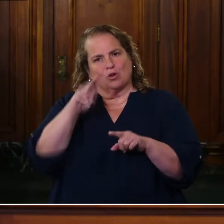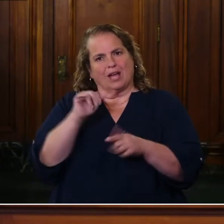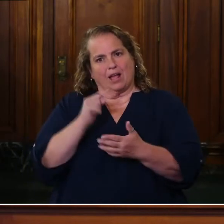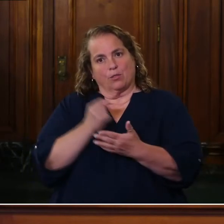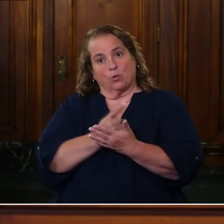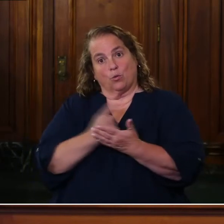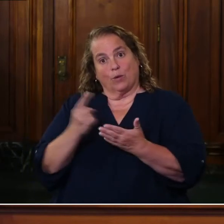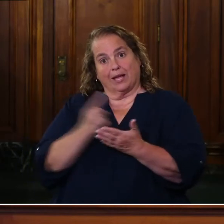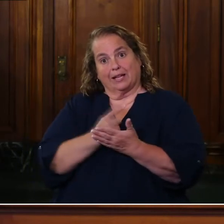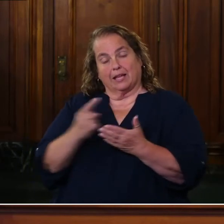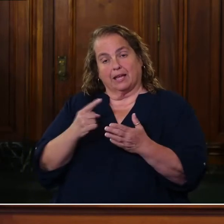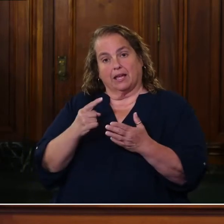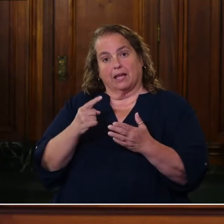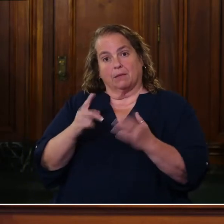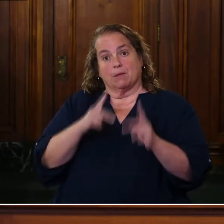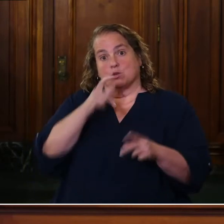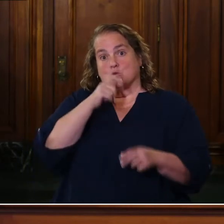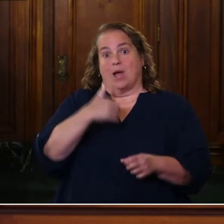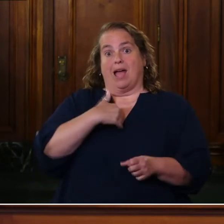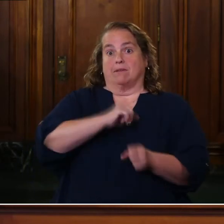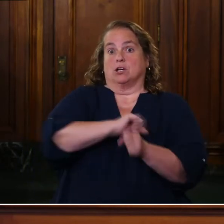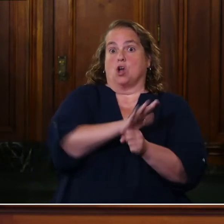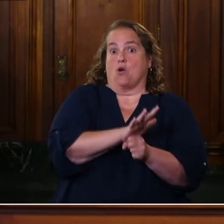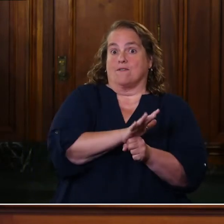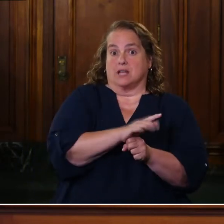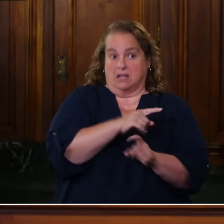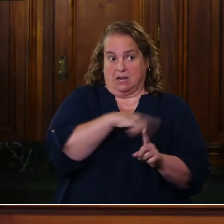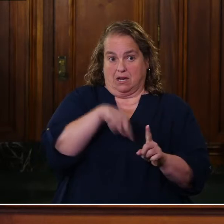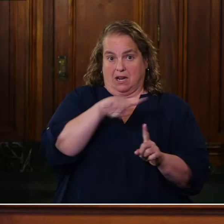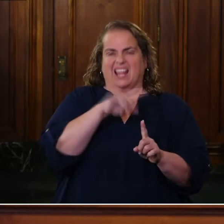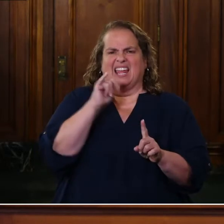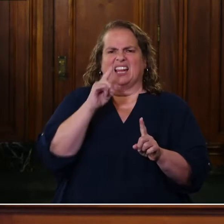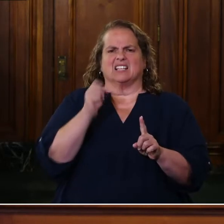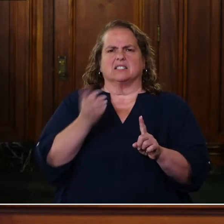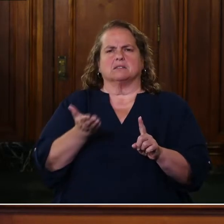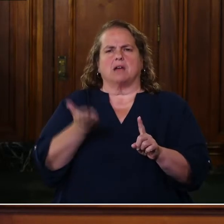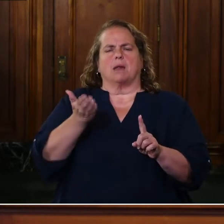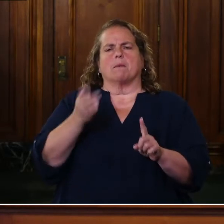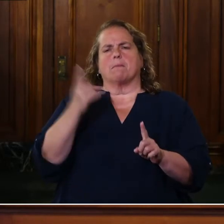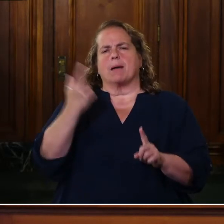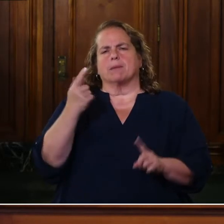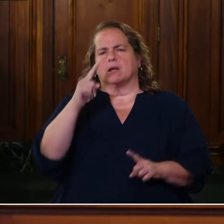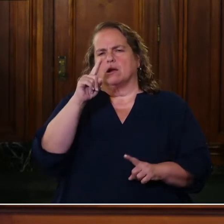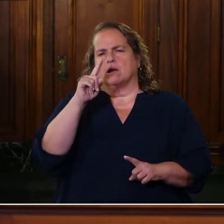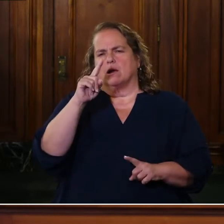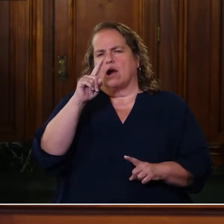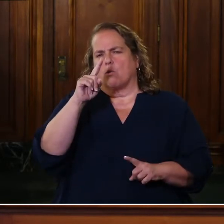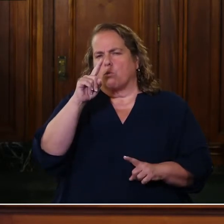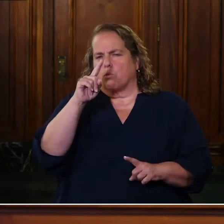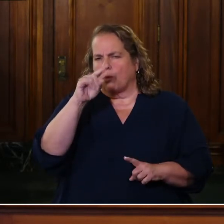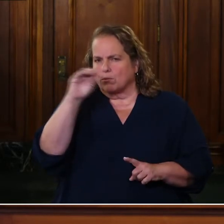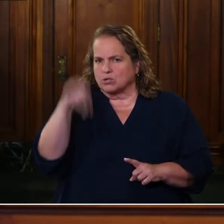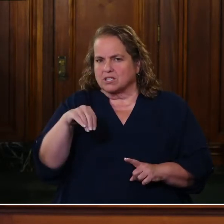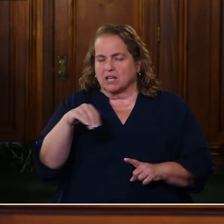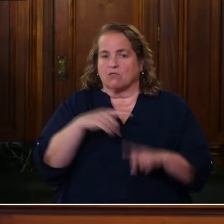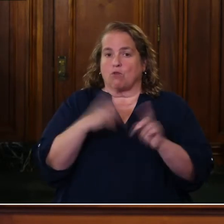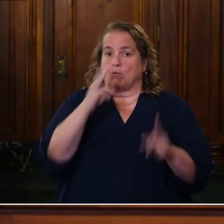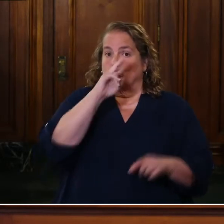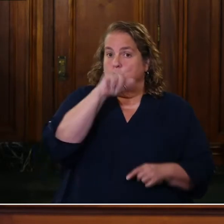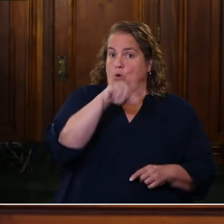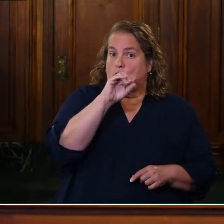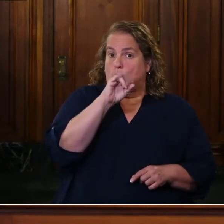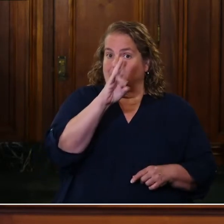positivity rate, it's gone up about a percent over the last three weeks from 2.07